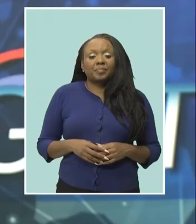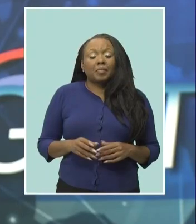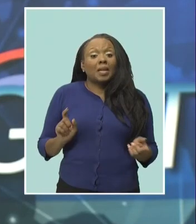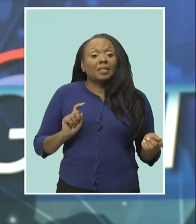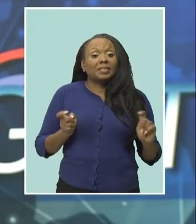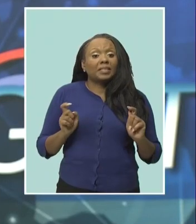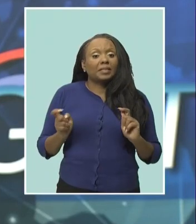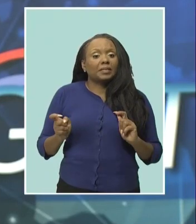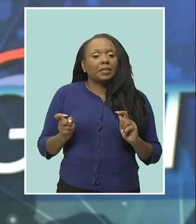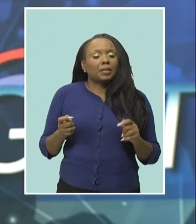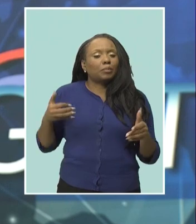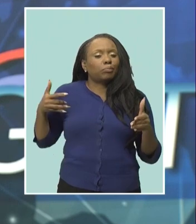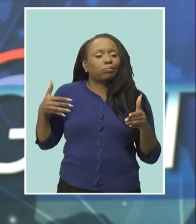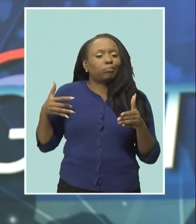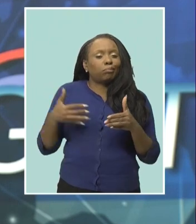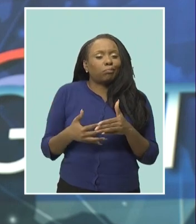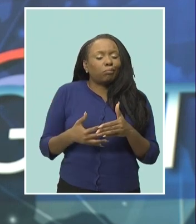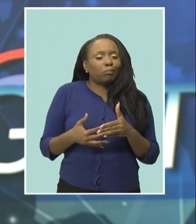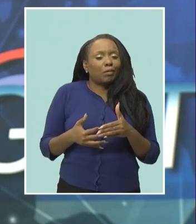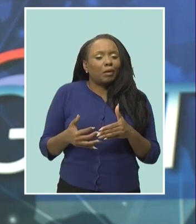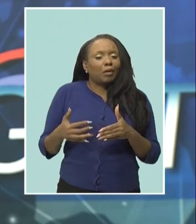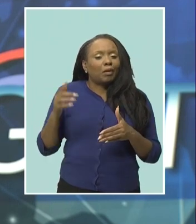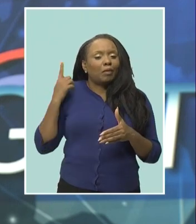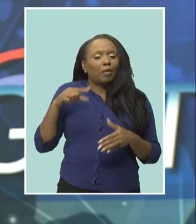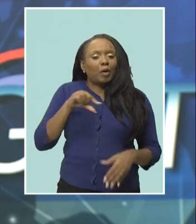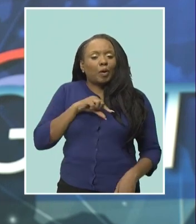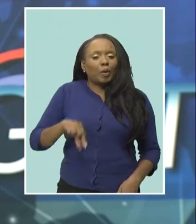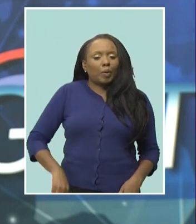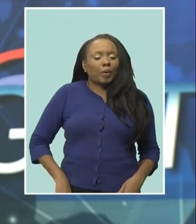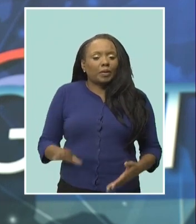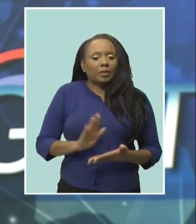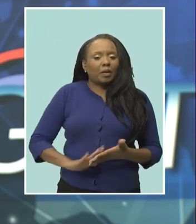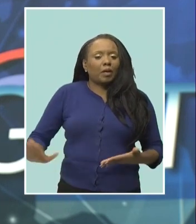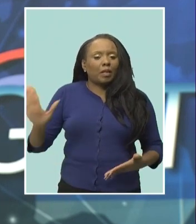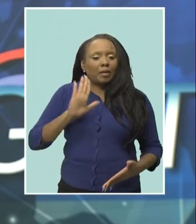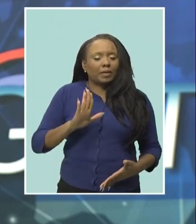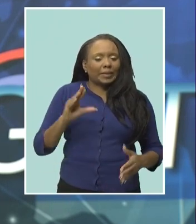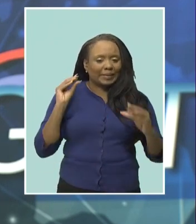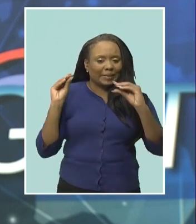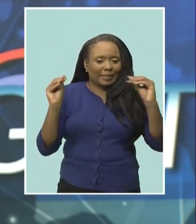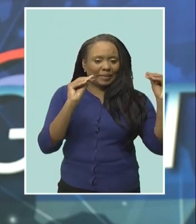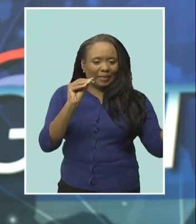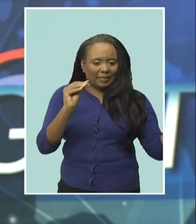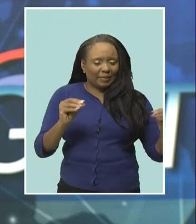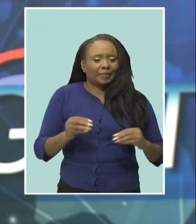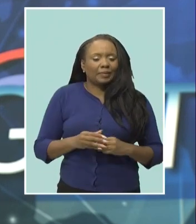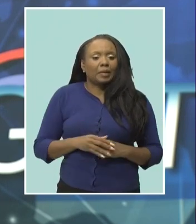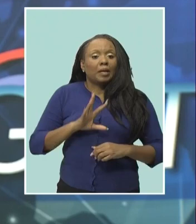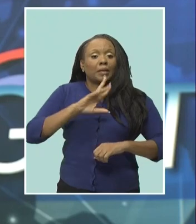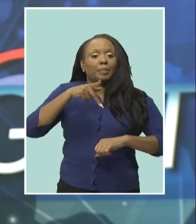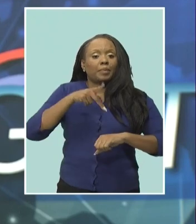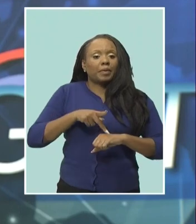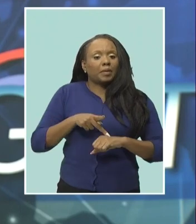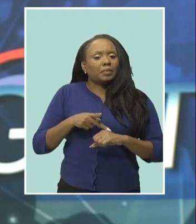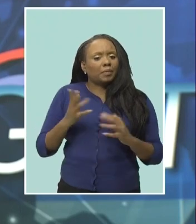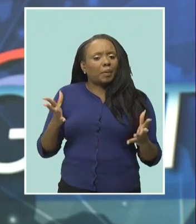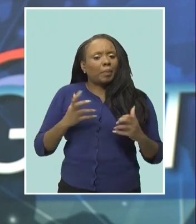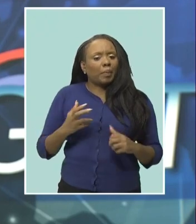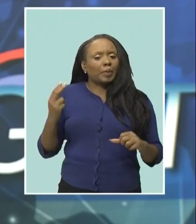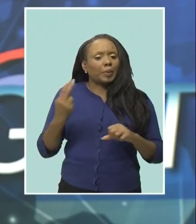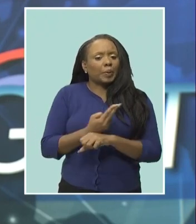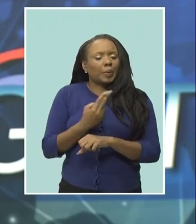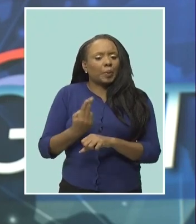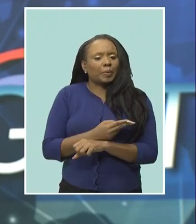changes are coming to the delivery of education at queen's college principal dr david brown has announced plans to use portfolios